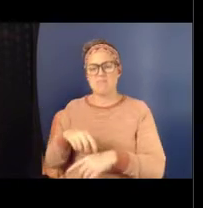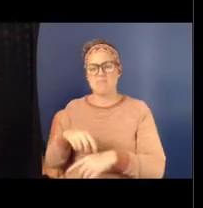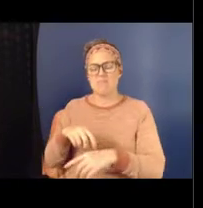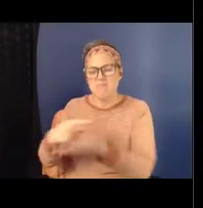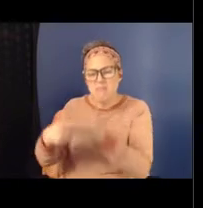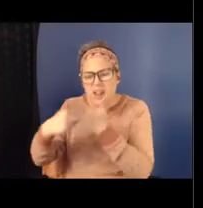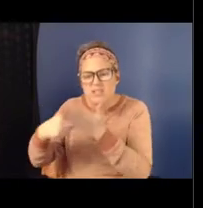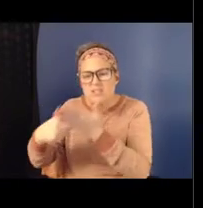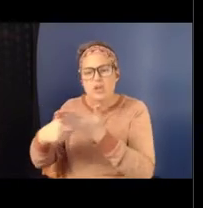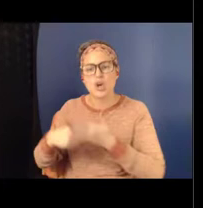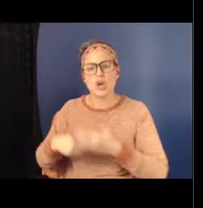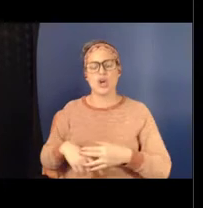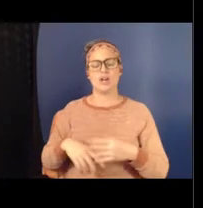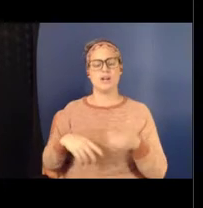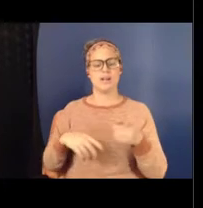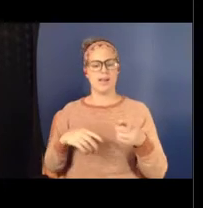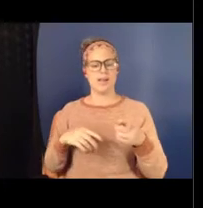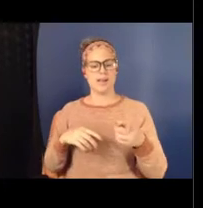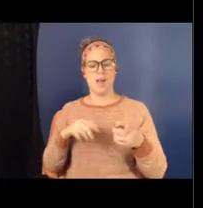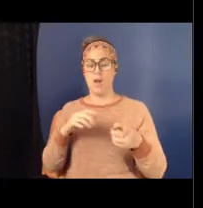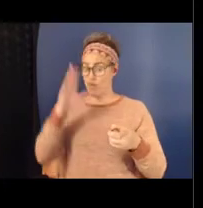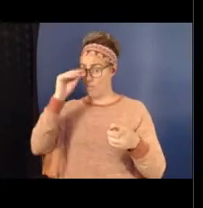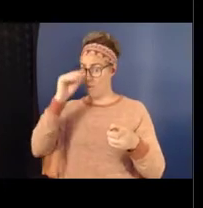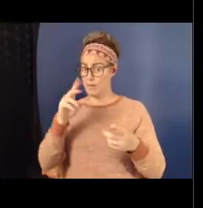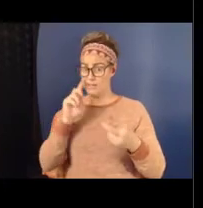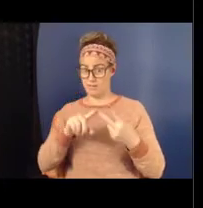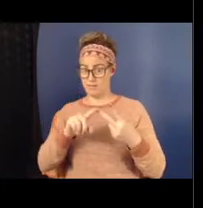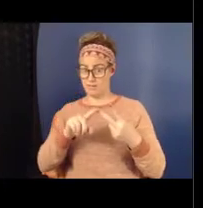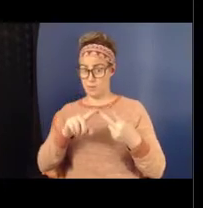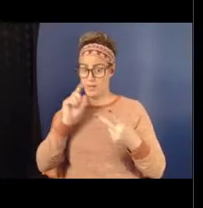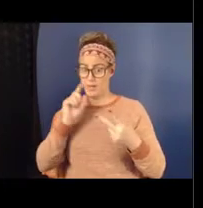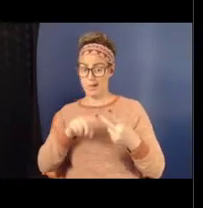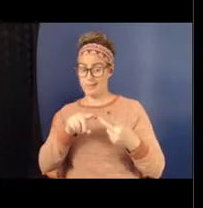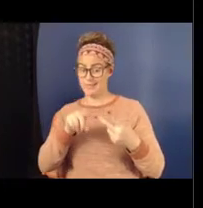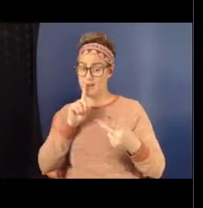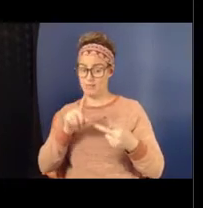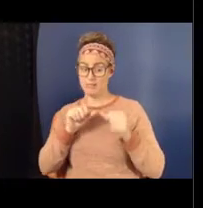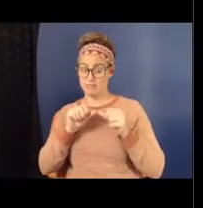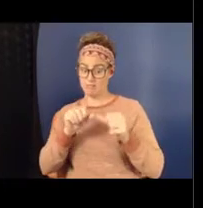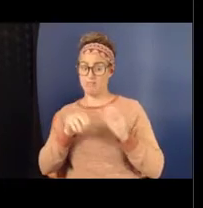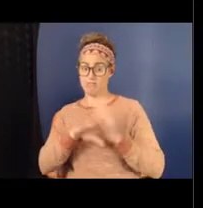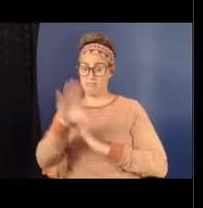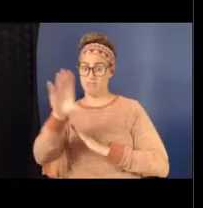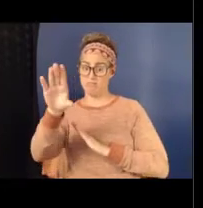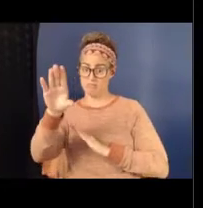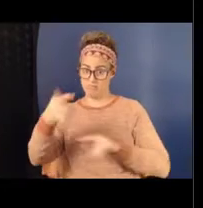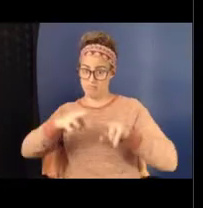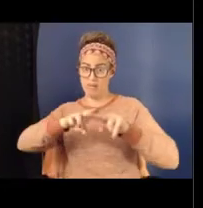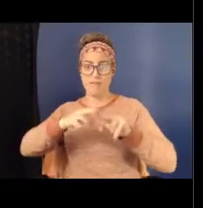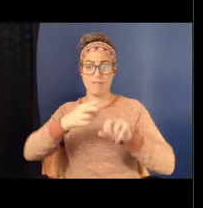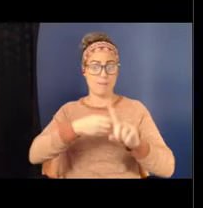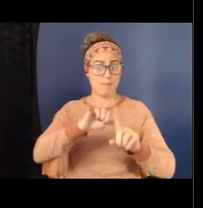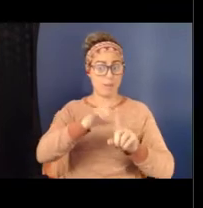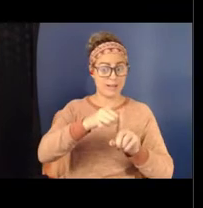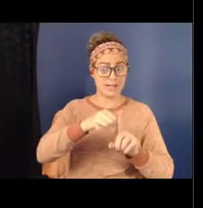that that homophobic name-calling is driving the escalation from bullying to sexual violence.